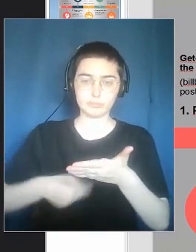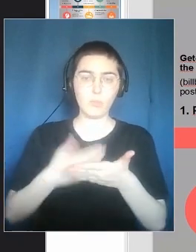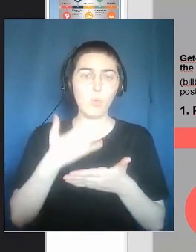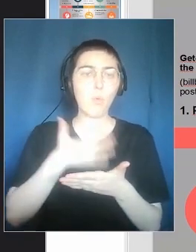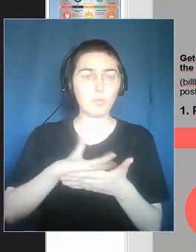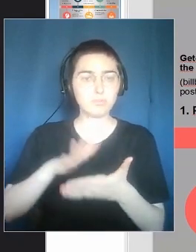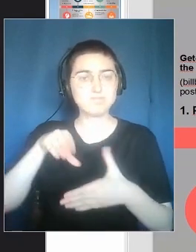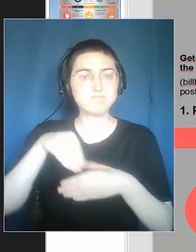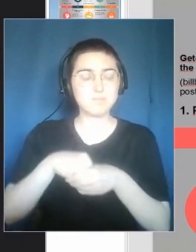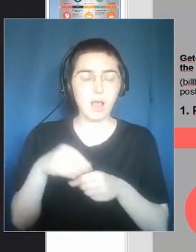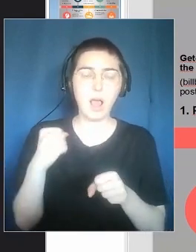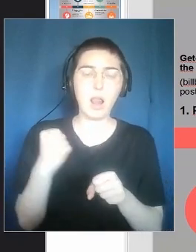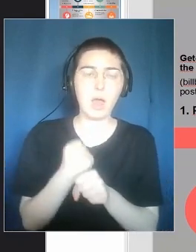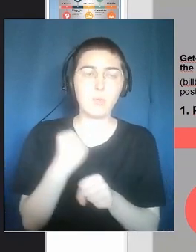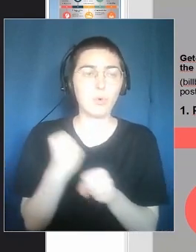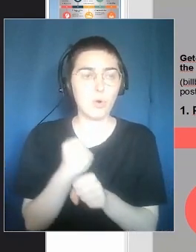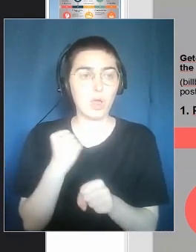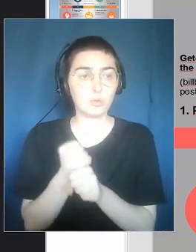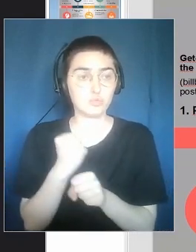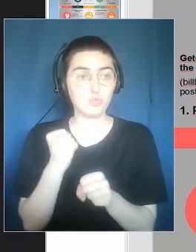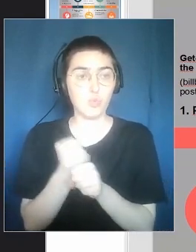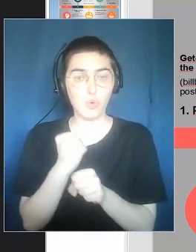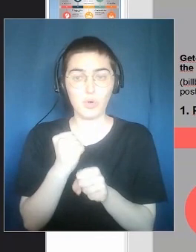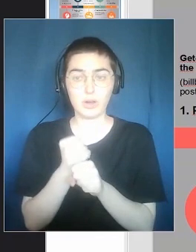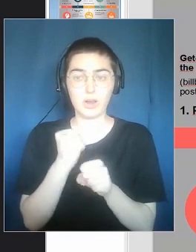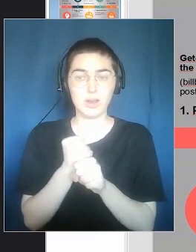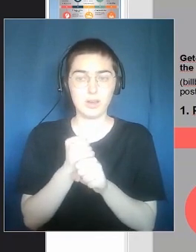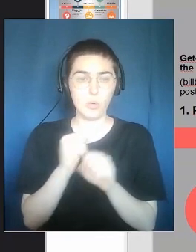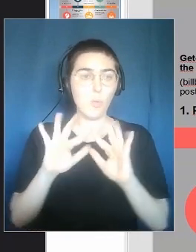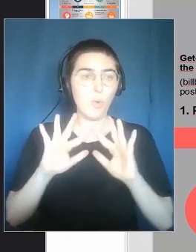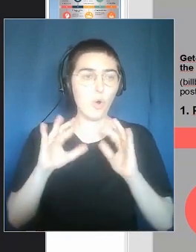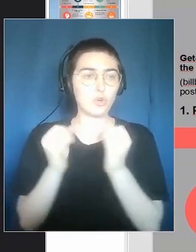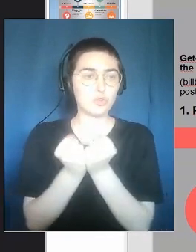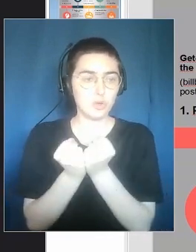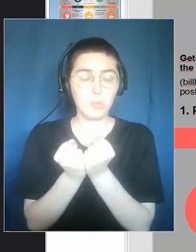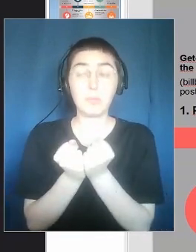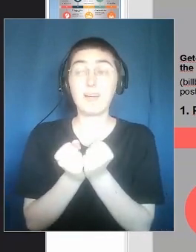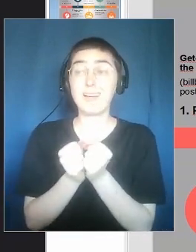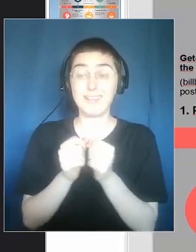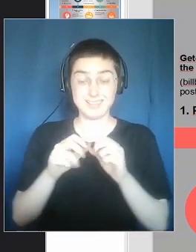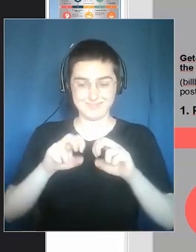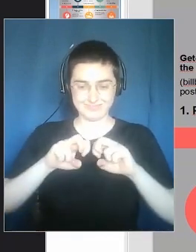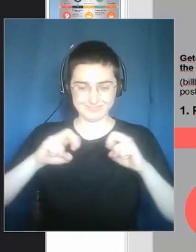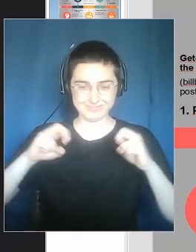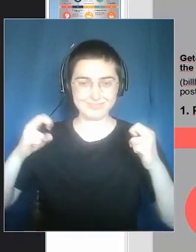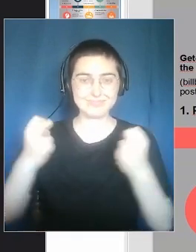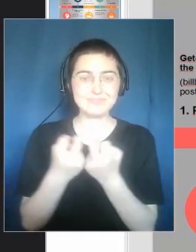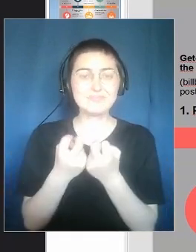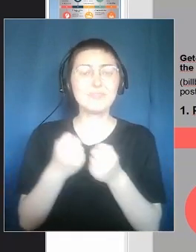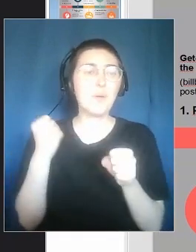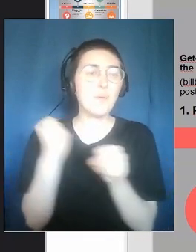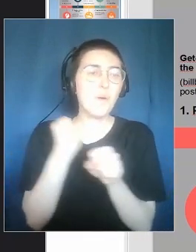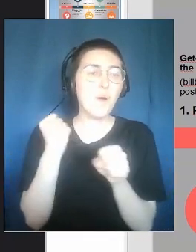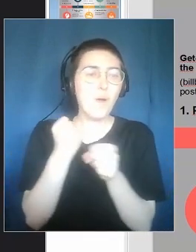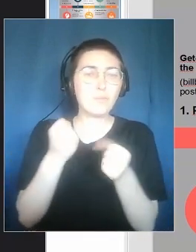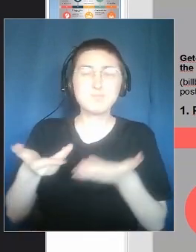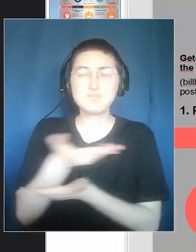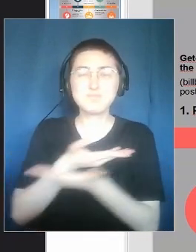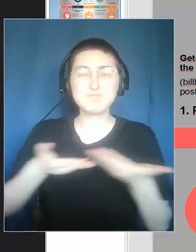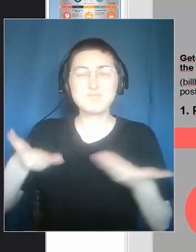And together we elaborated, we designed, we created our silent play.